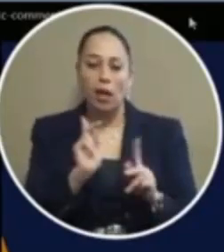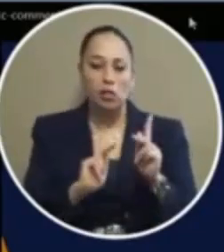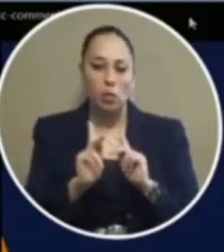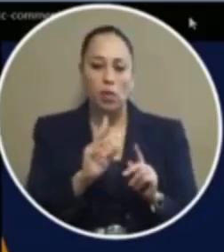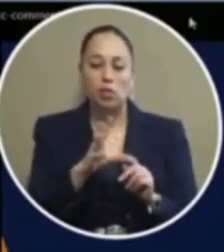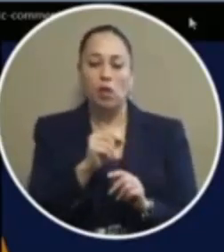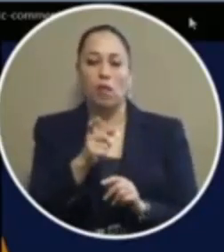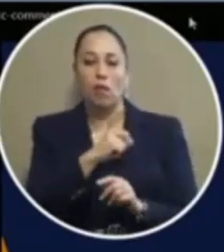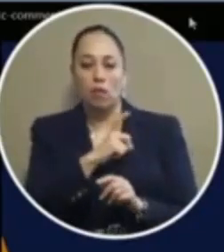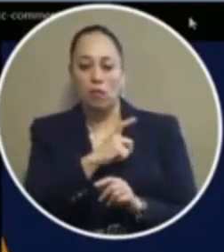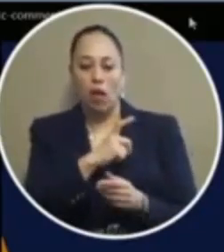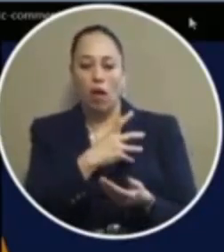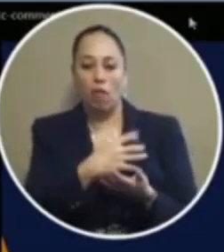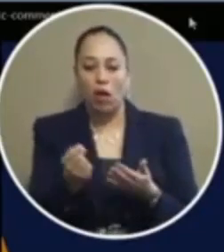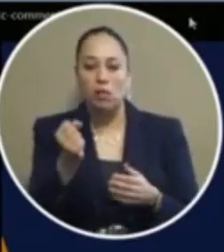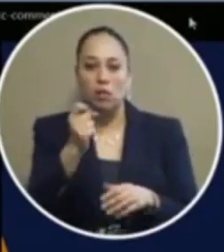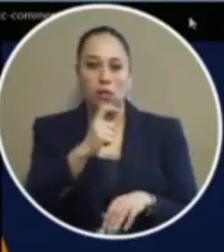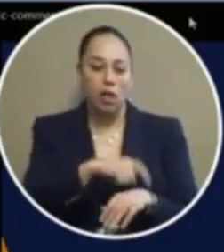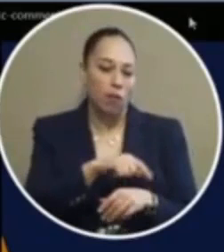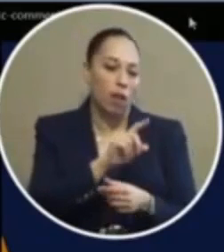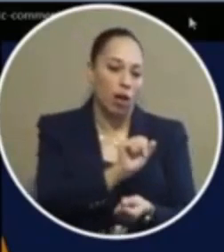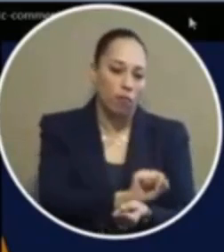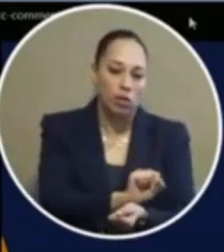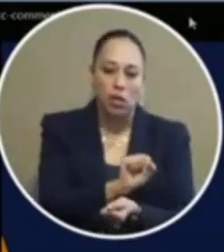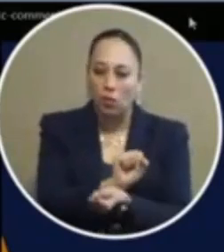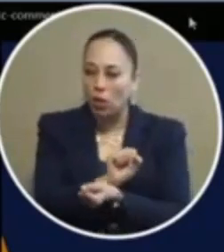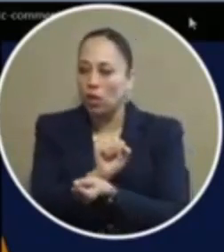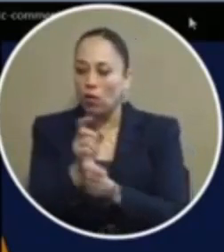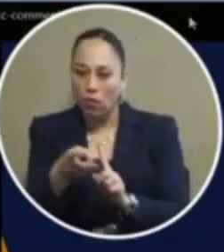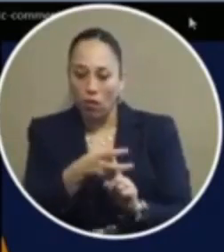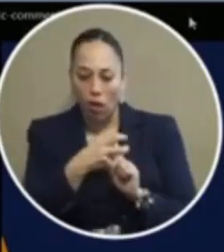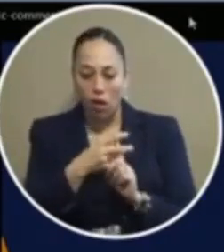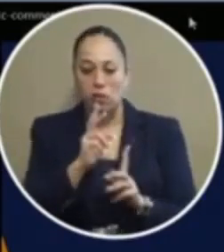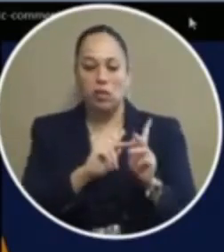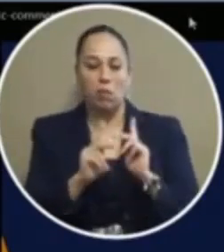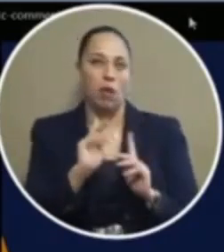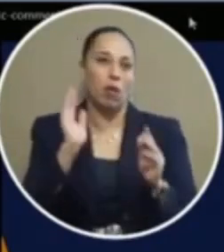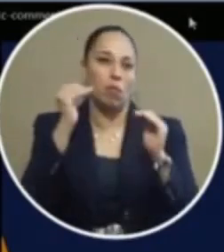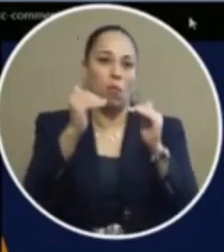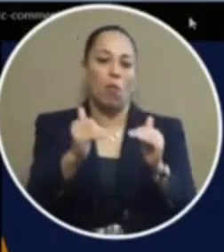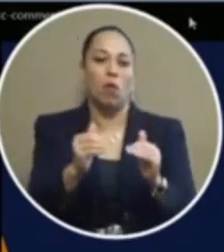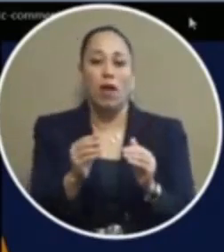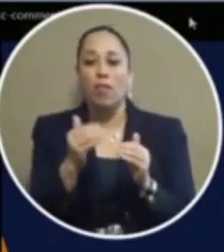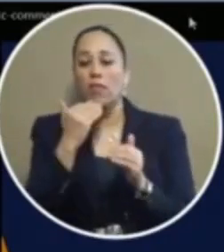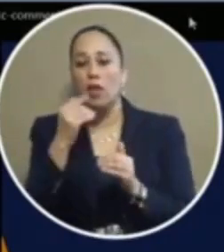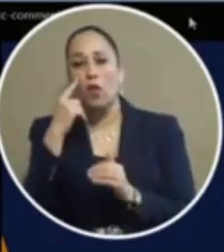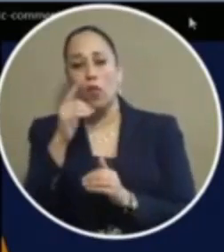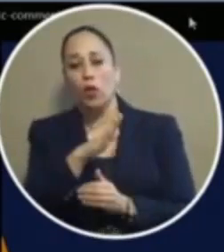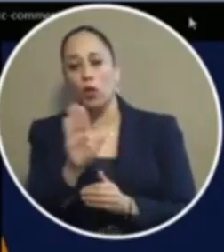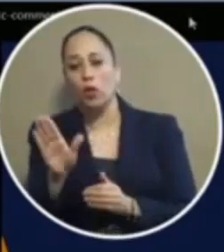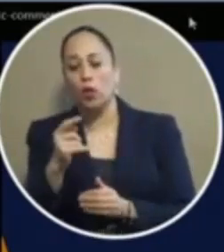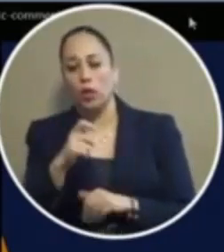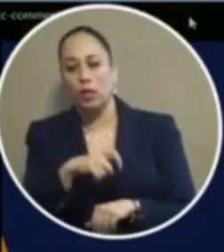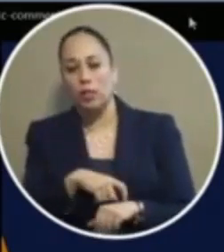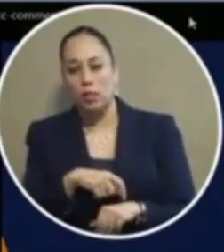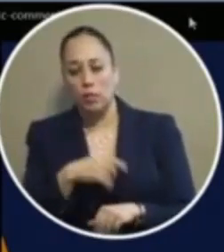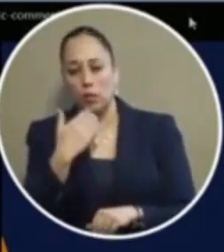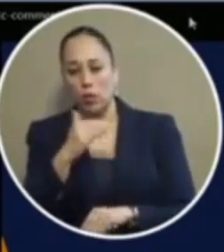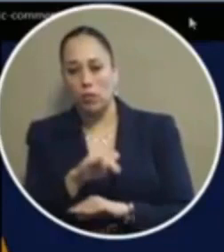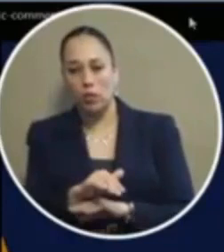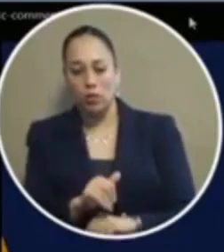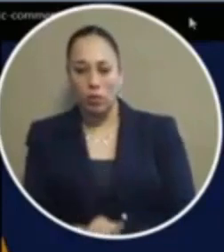police officers wasting their time arresting individuals is beyond words thank you so much for your time and your afternoon and your afternoon